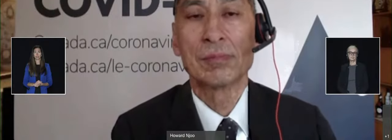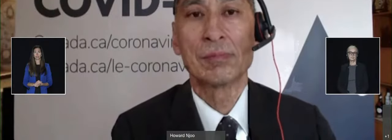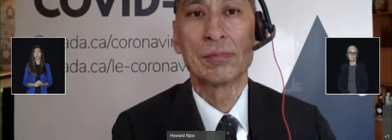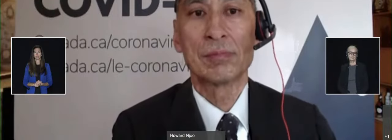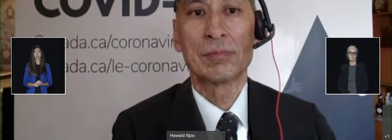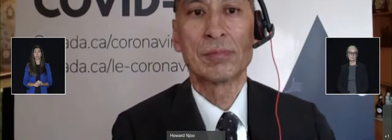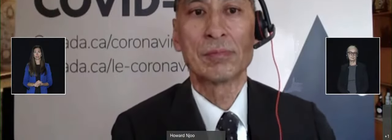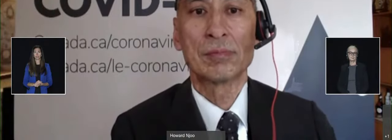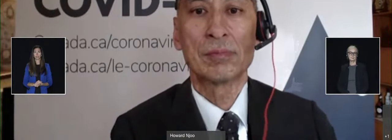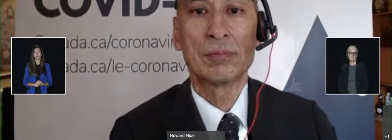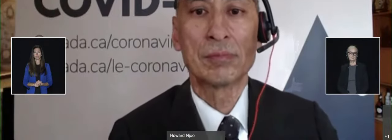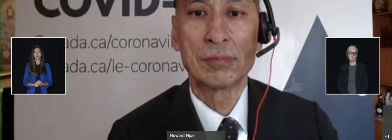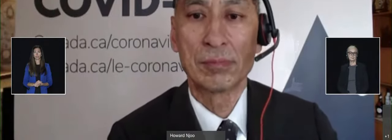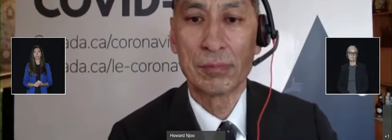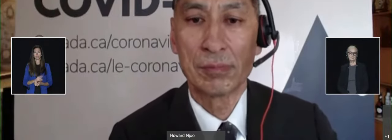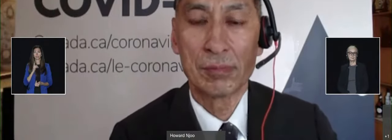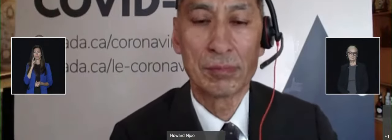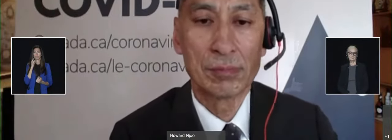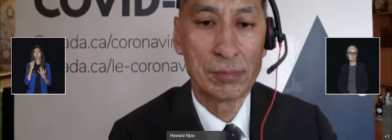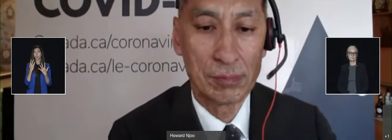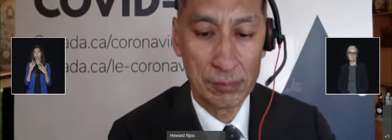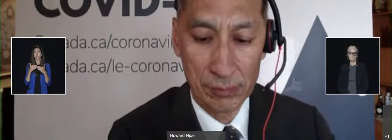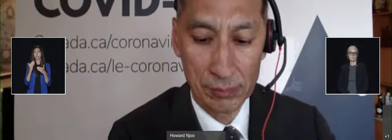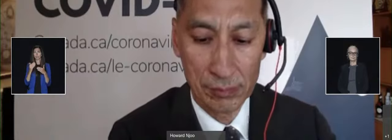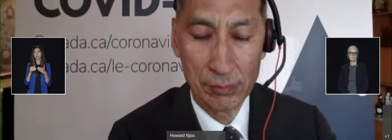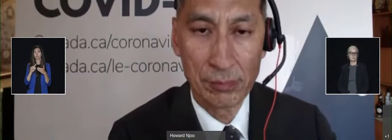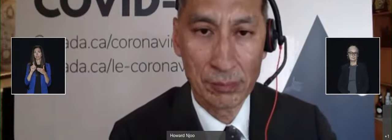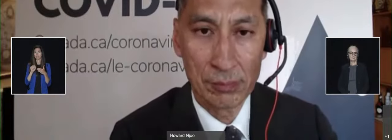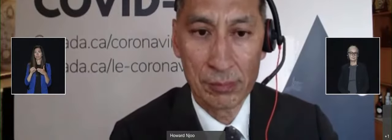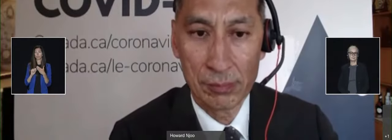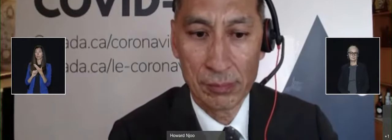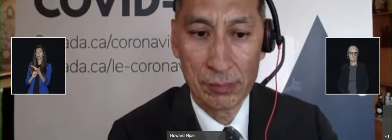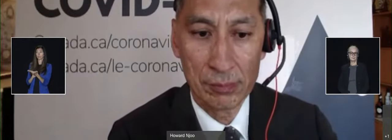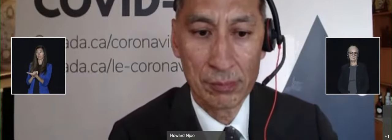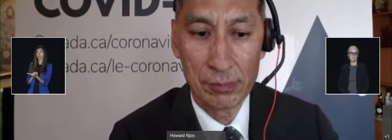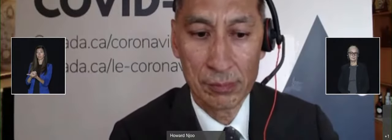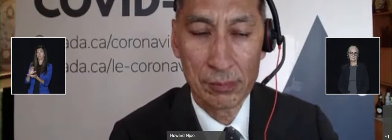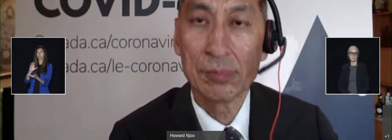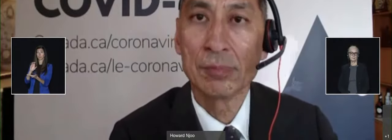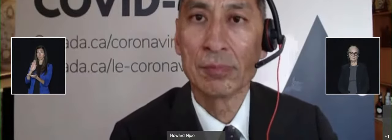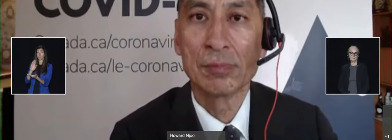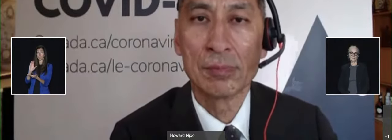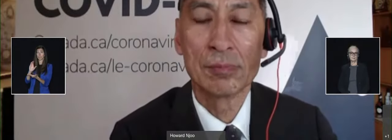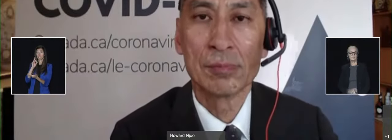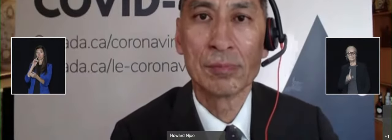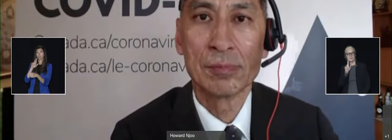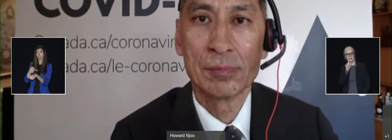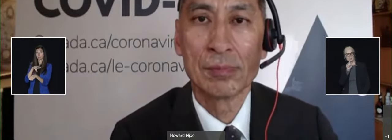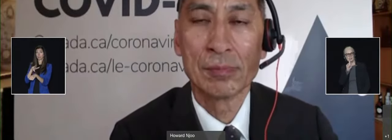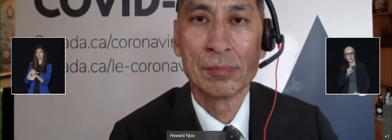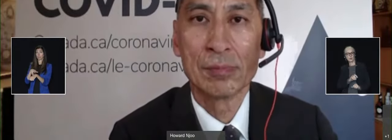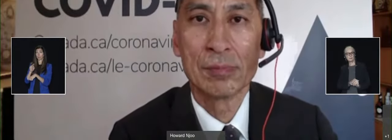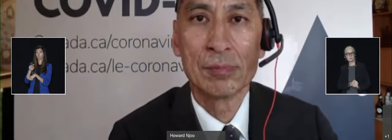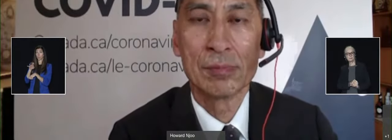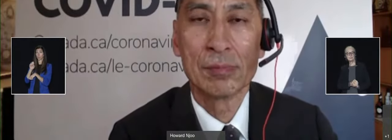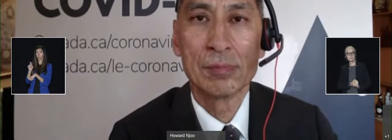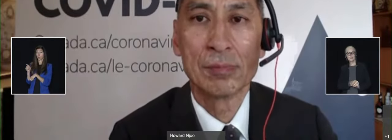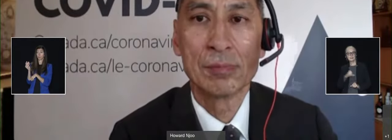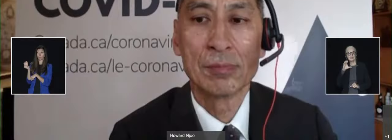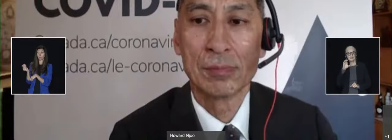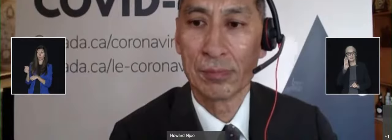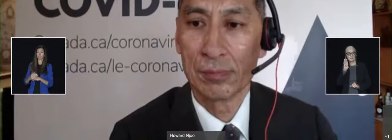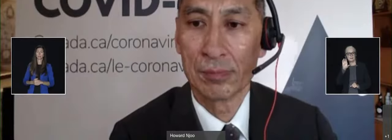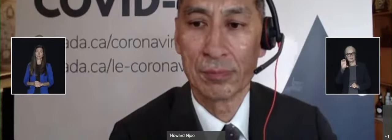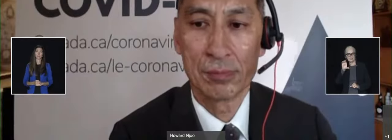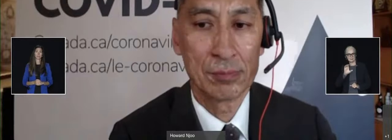And the next question is from Vic Adopia from CBC National News. Please go ahead. CBC